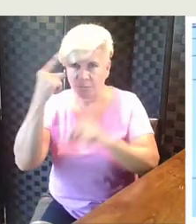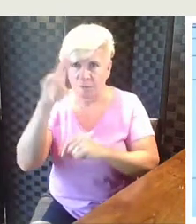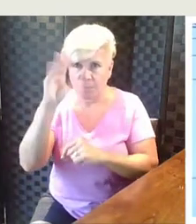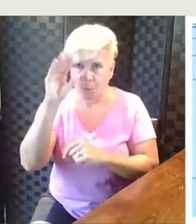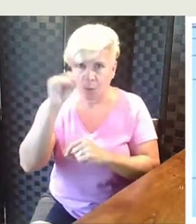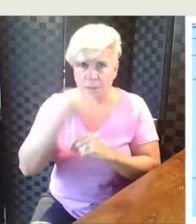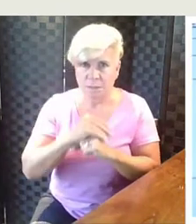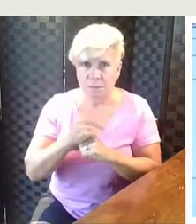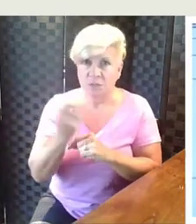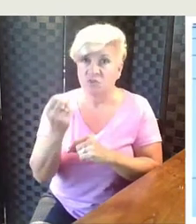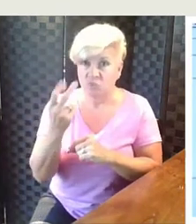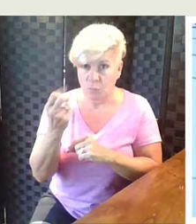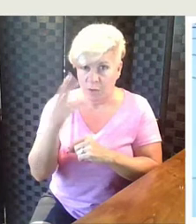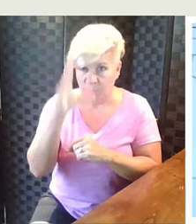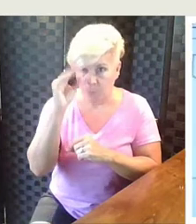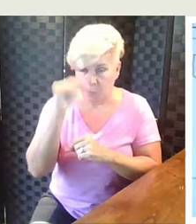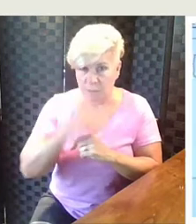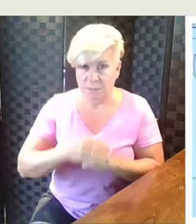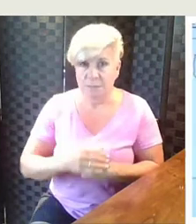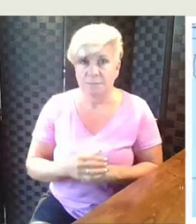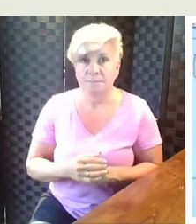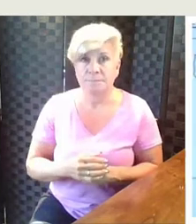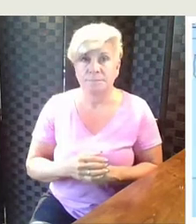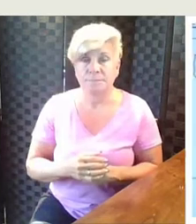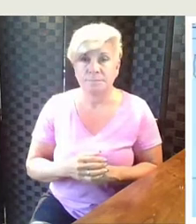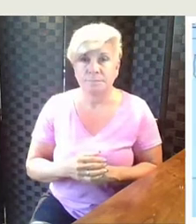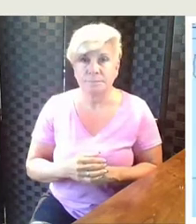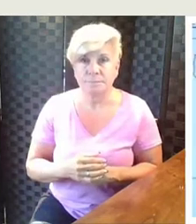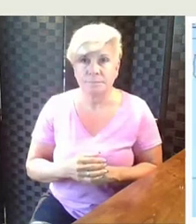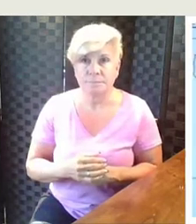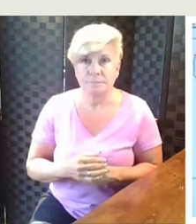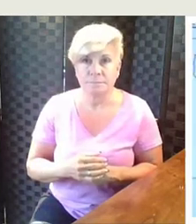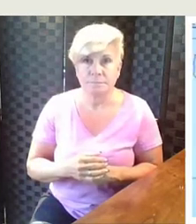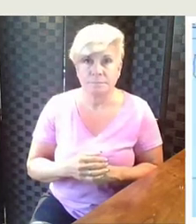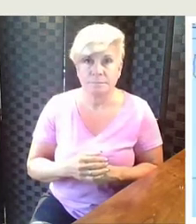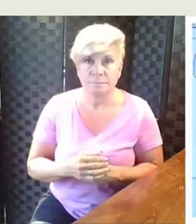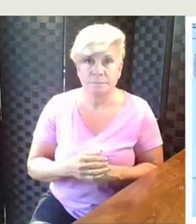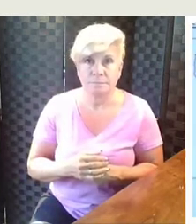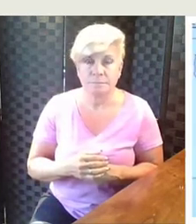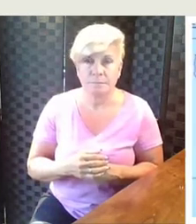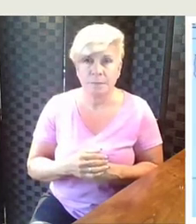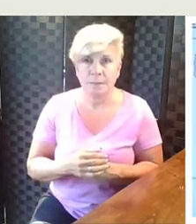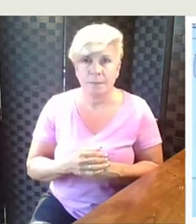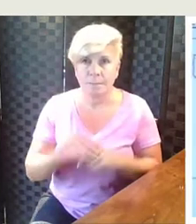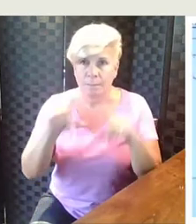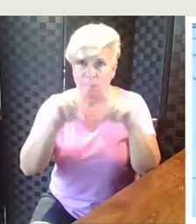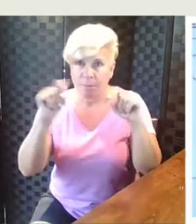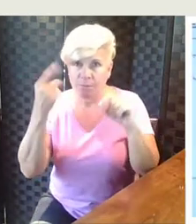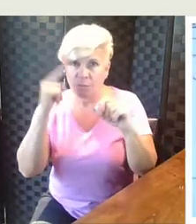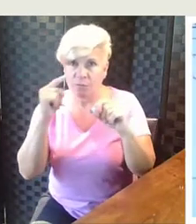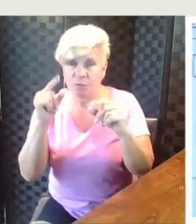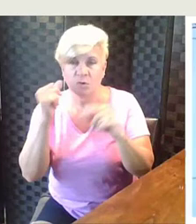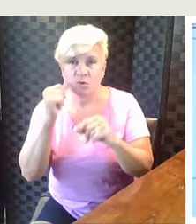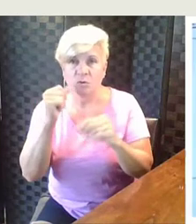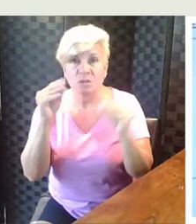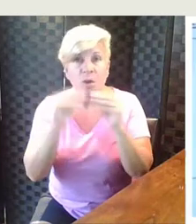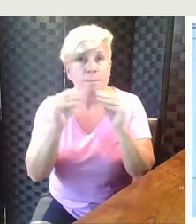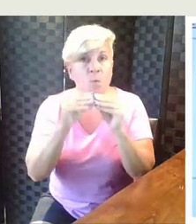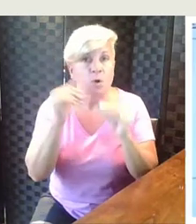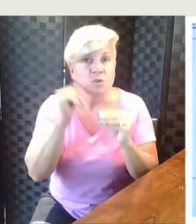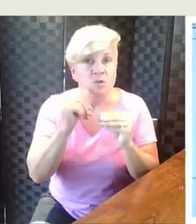There are fifteen girls signed